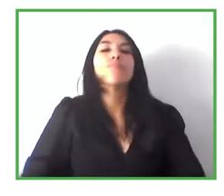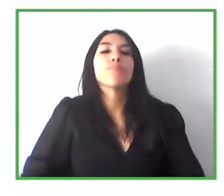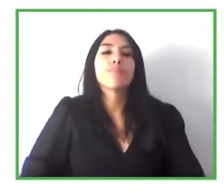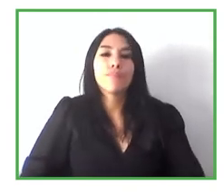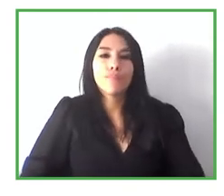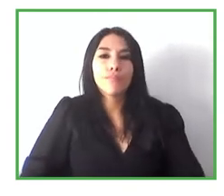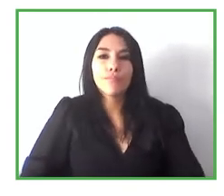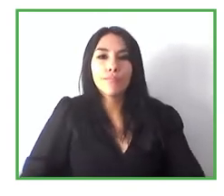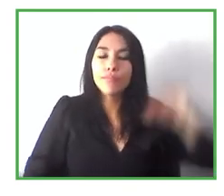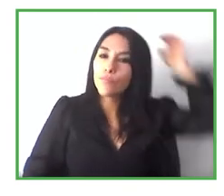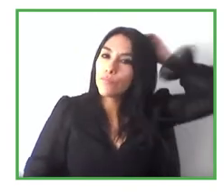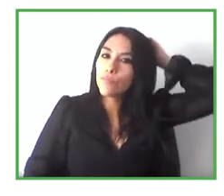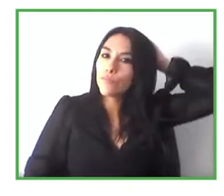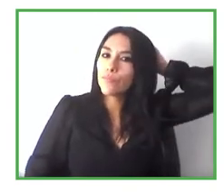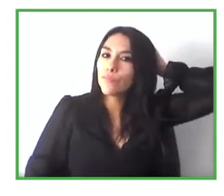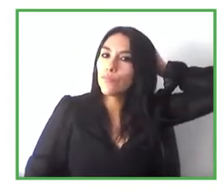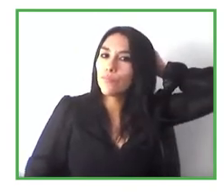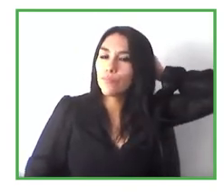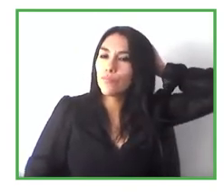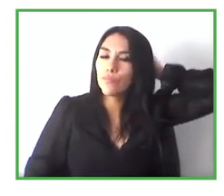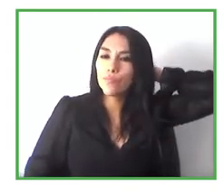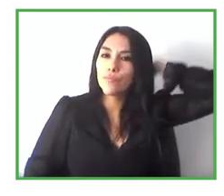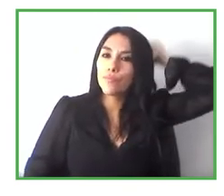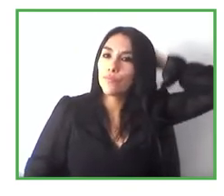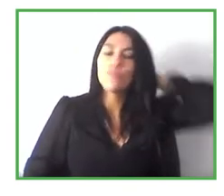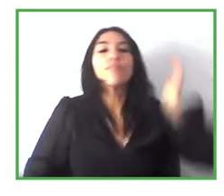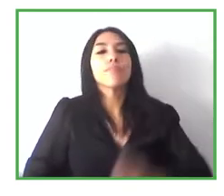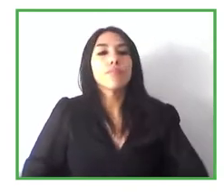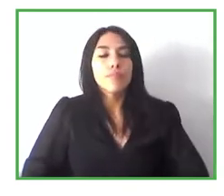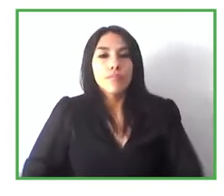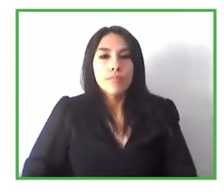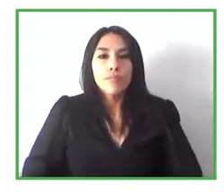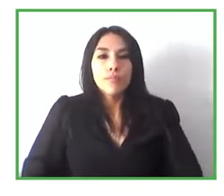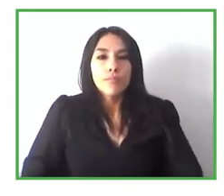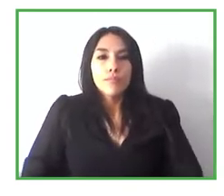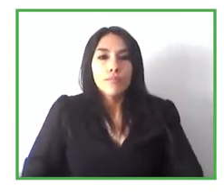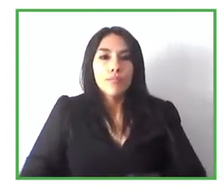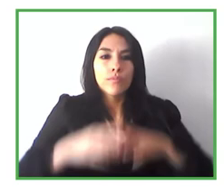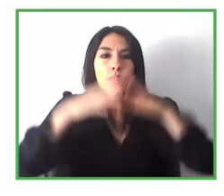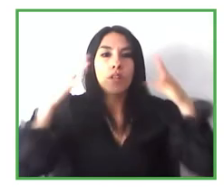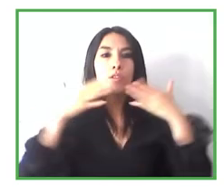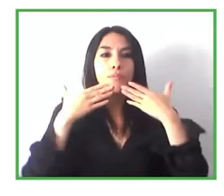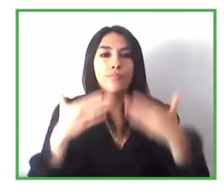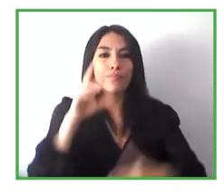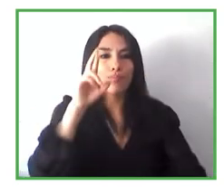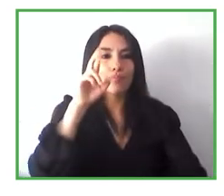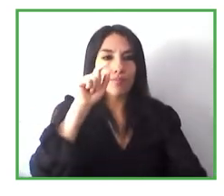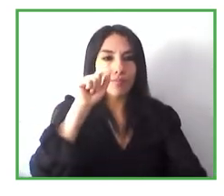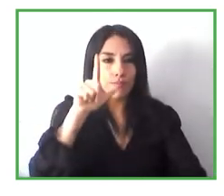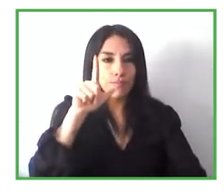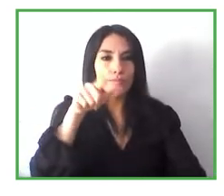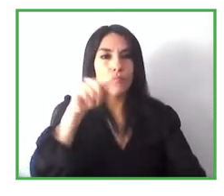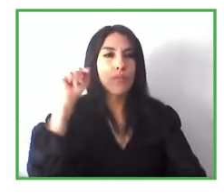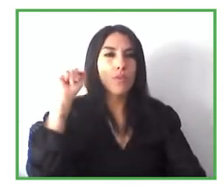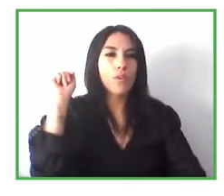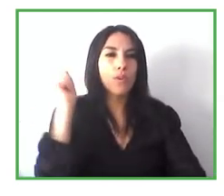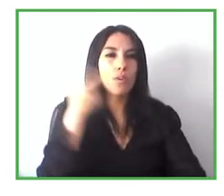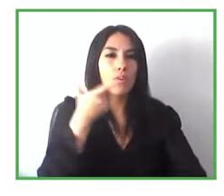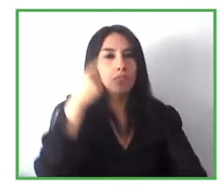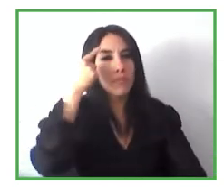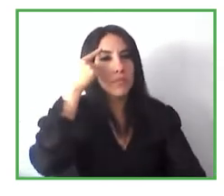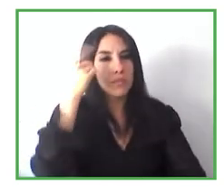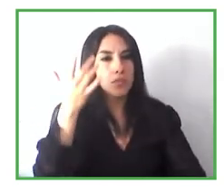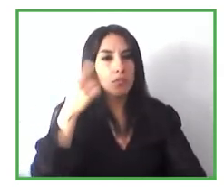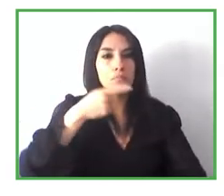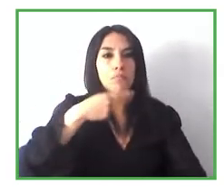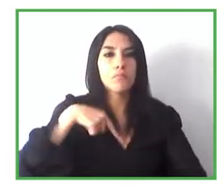Thank you very much, Raul, for your great answer. I see that you have thought about everything. And well,